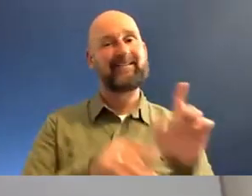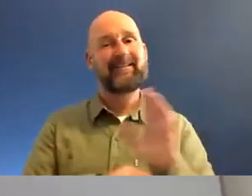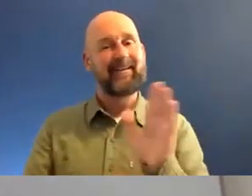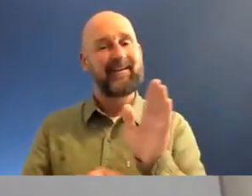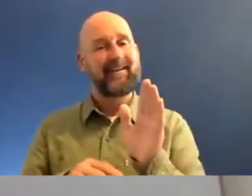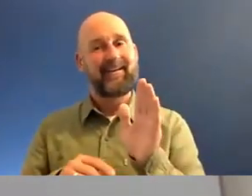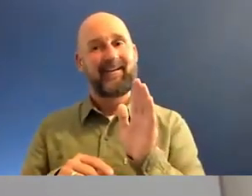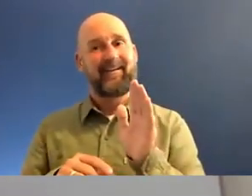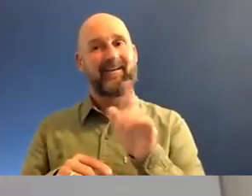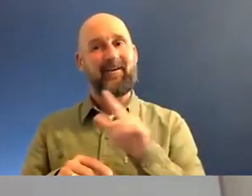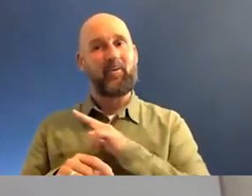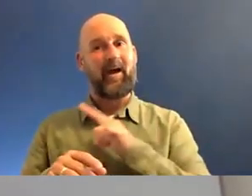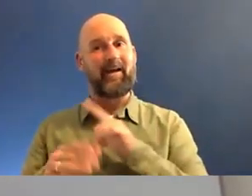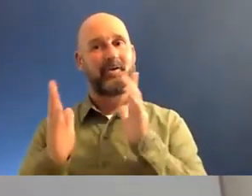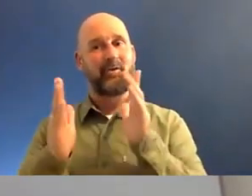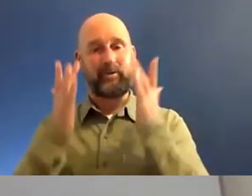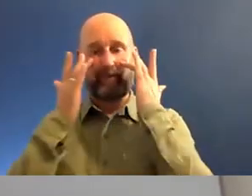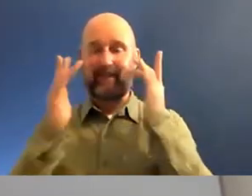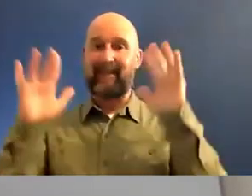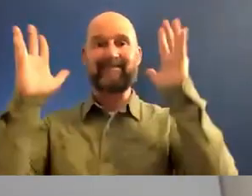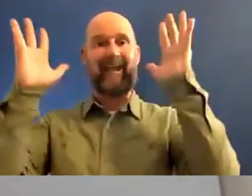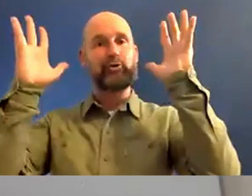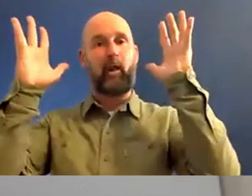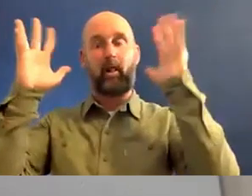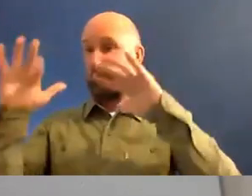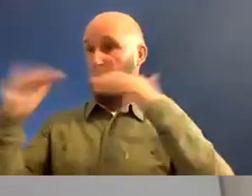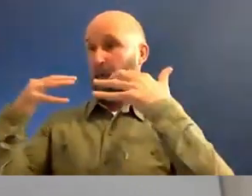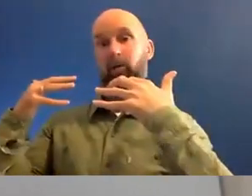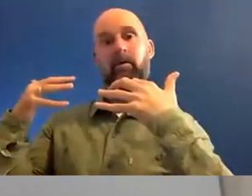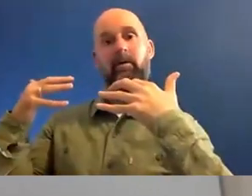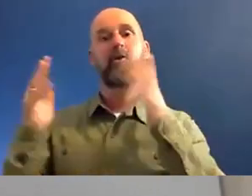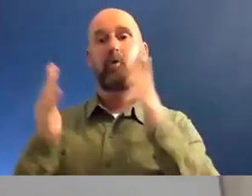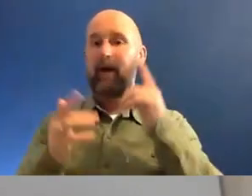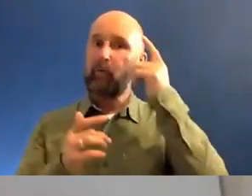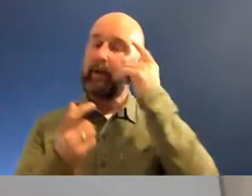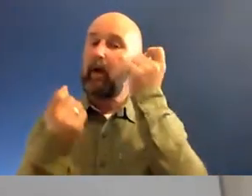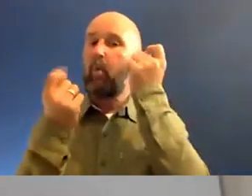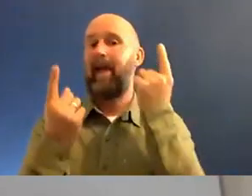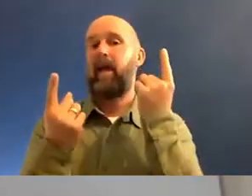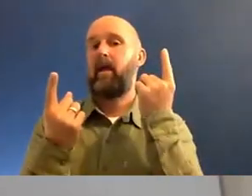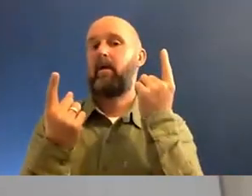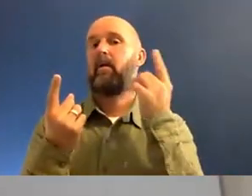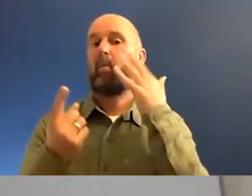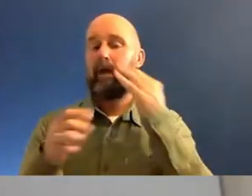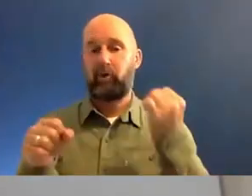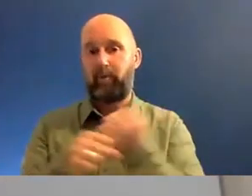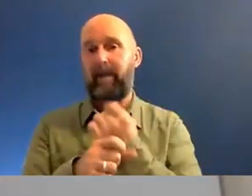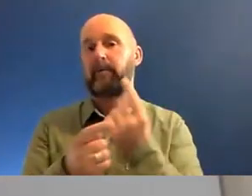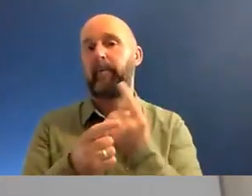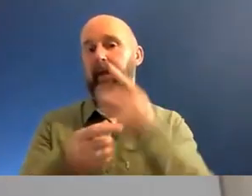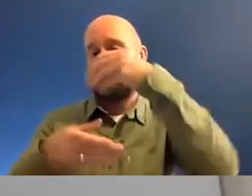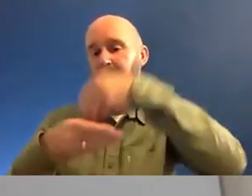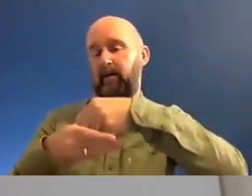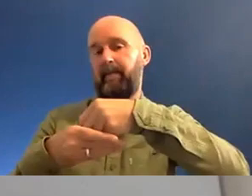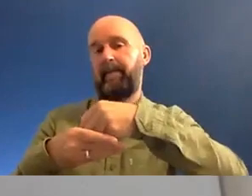being extremely sensational. And I think you have to be really aware of where you stand in that conversation